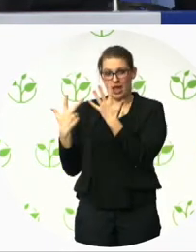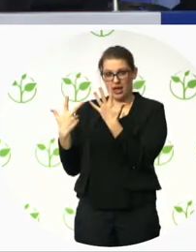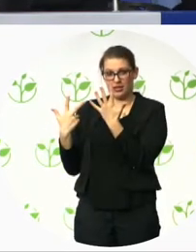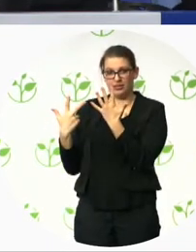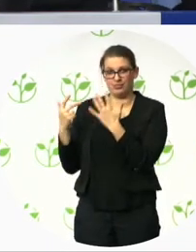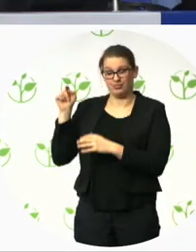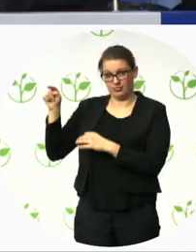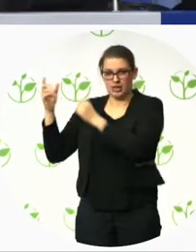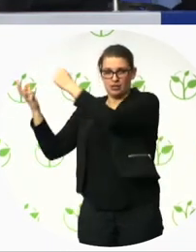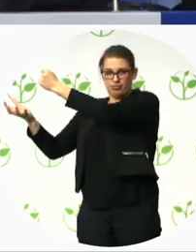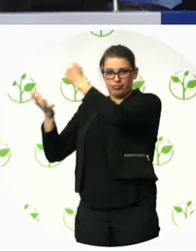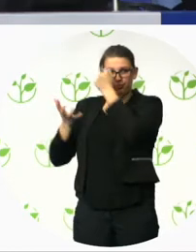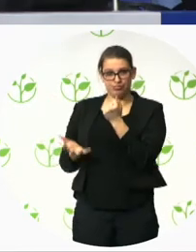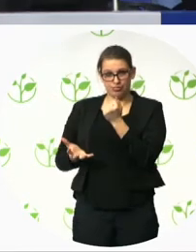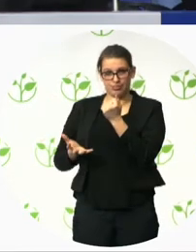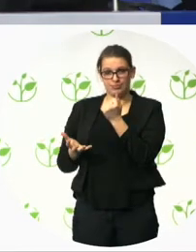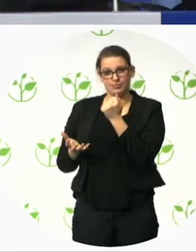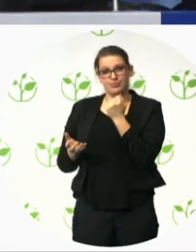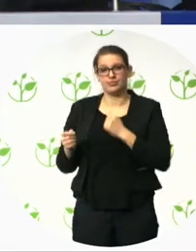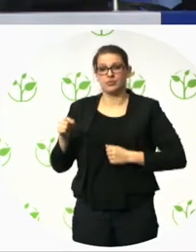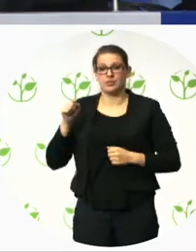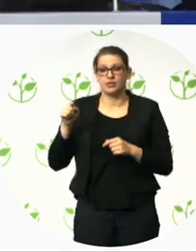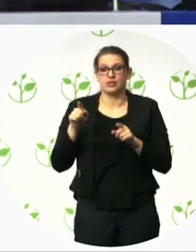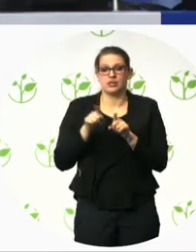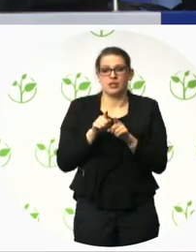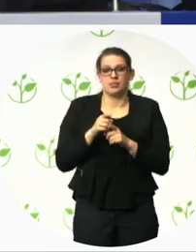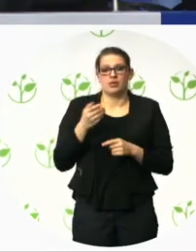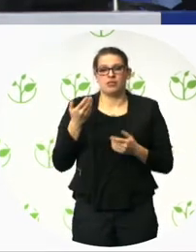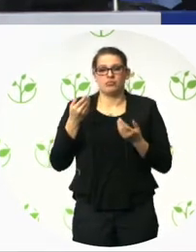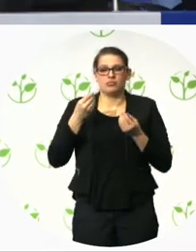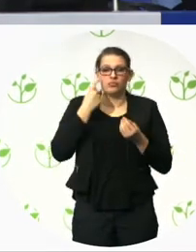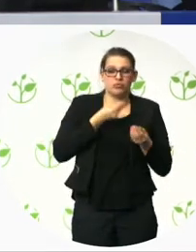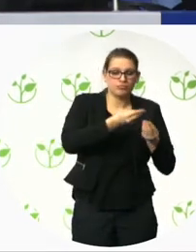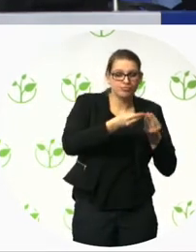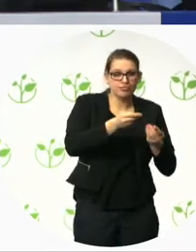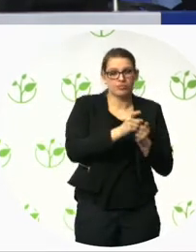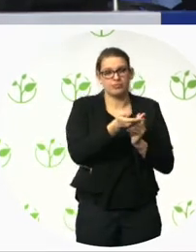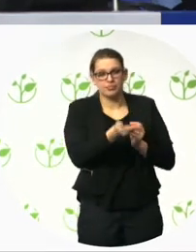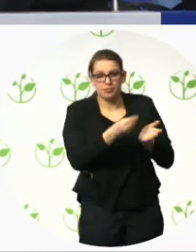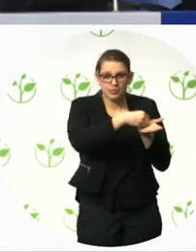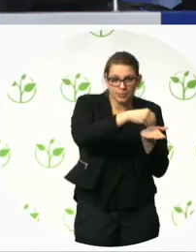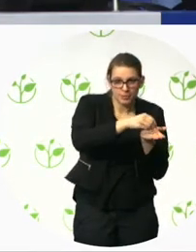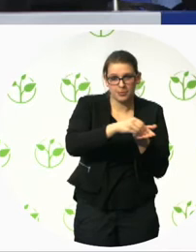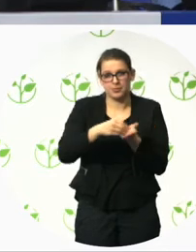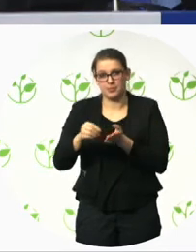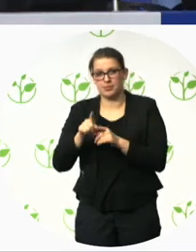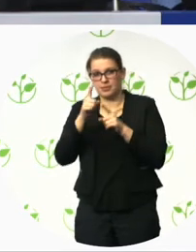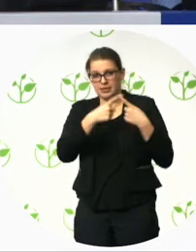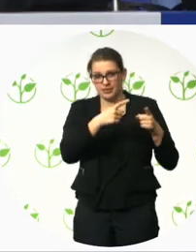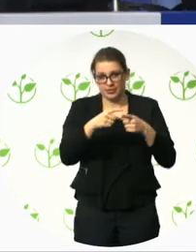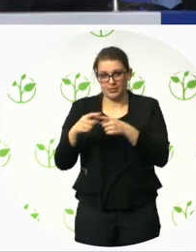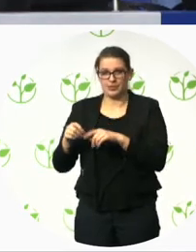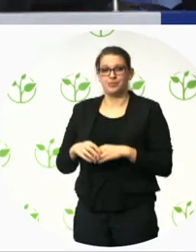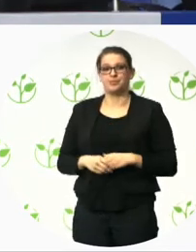and printing costs and things like that are covered that way. And Q8 itself is an initiative of the Stiftung Alsterdorf